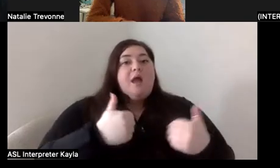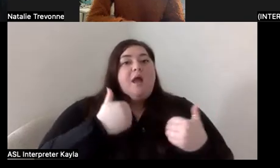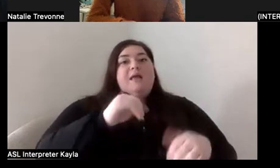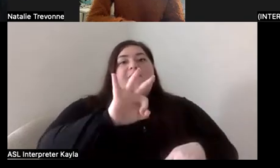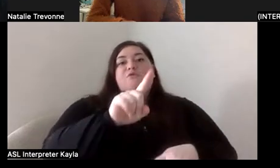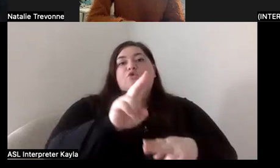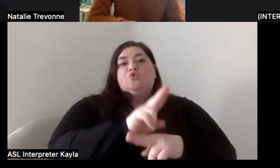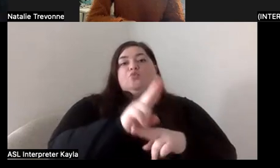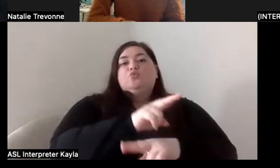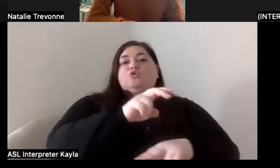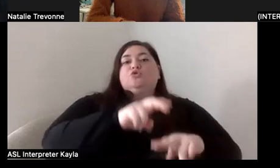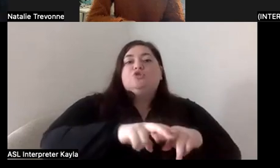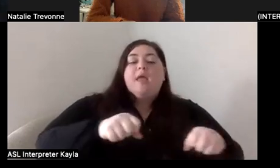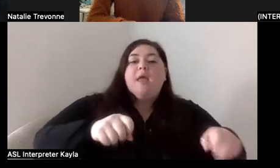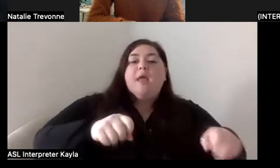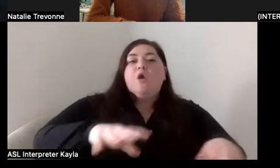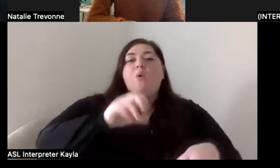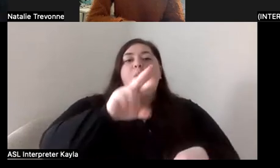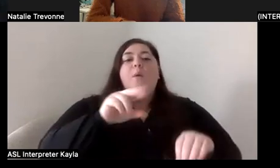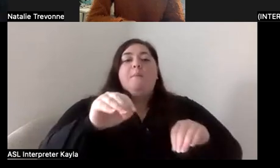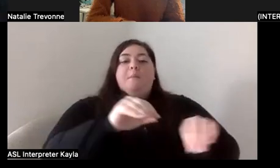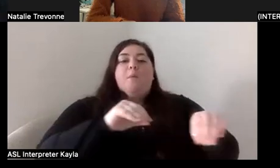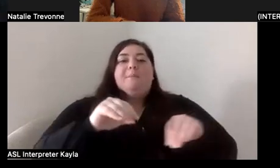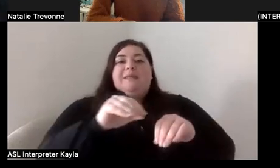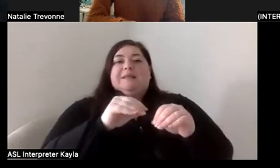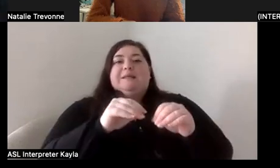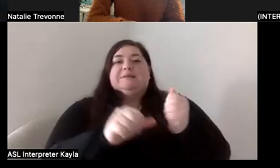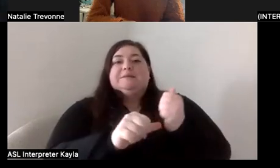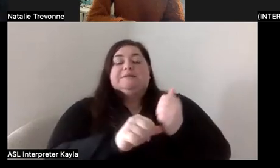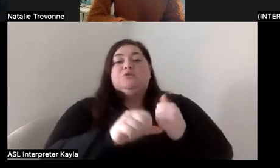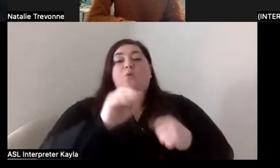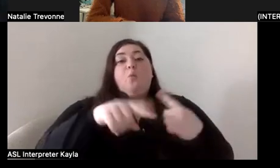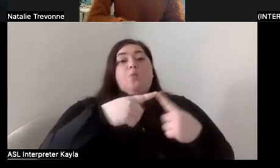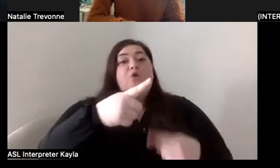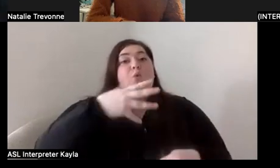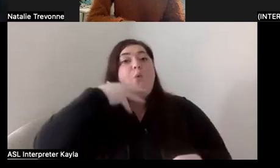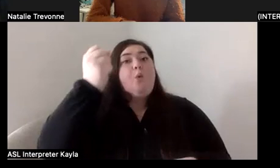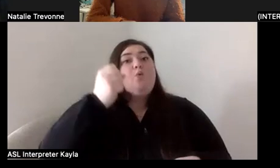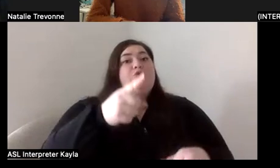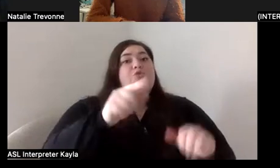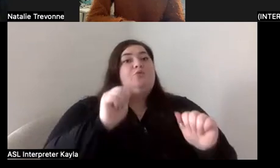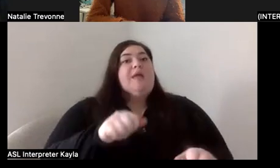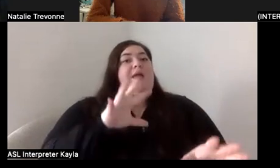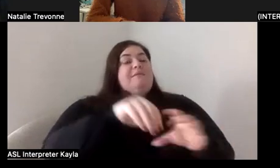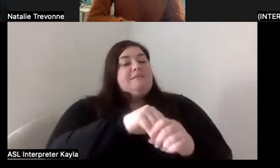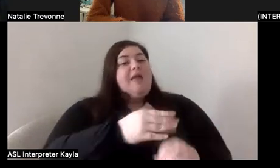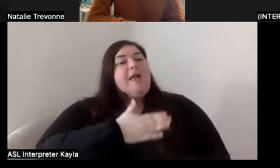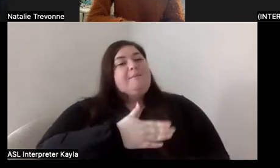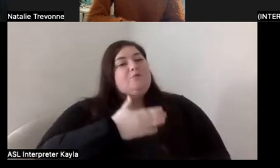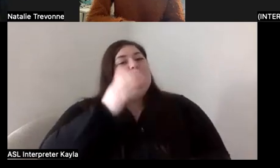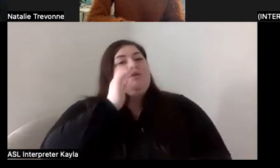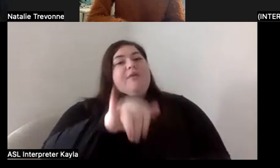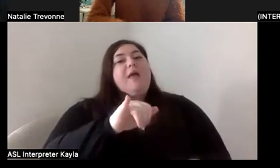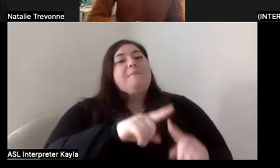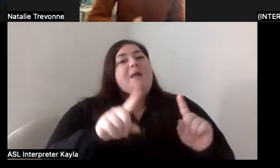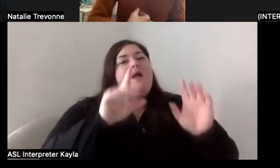you use a mobility device. So, I'm glad to hear that when you were older, you were able to at least be a part of it. And it must be,